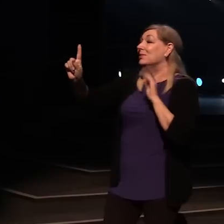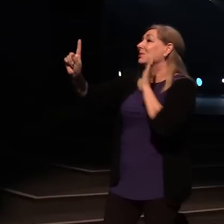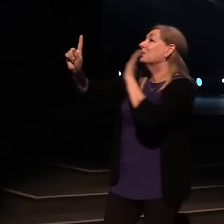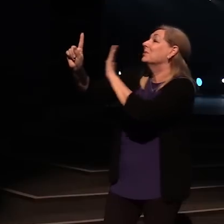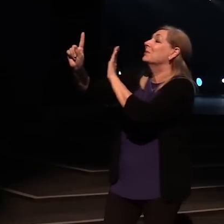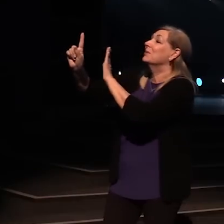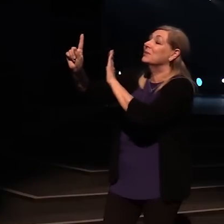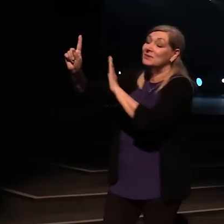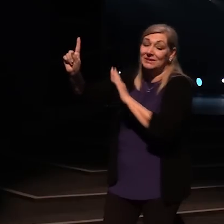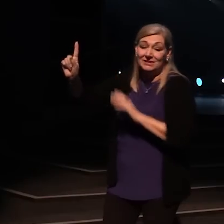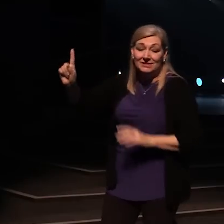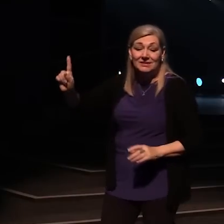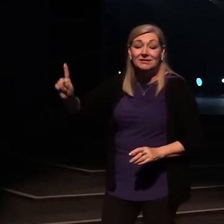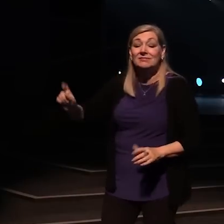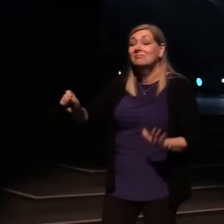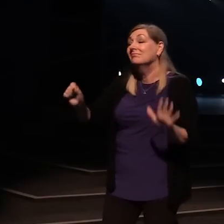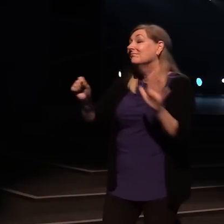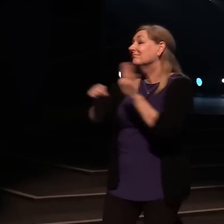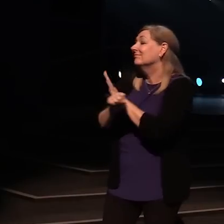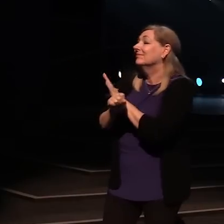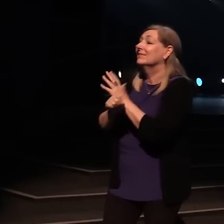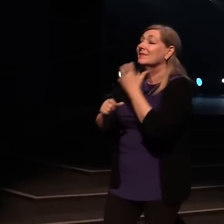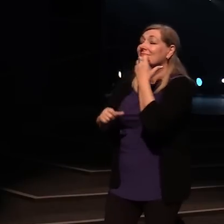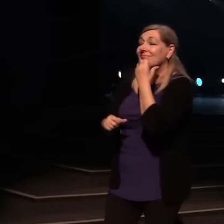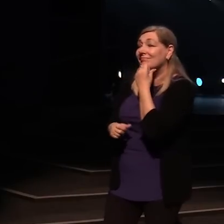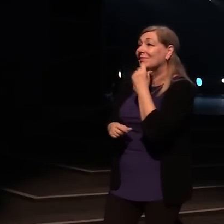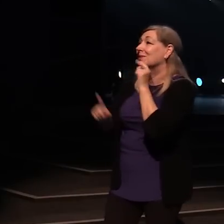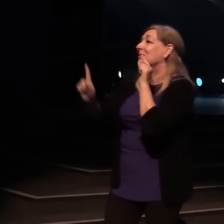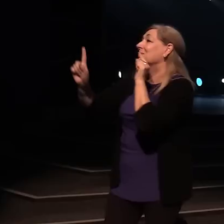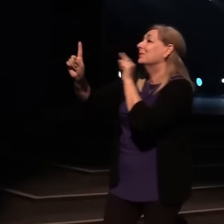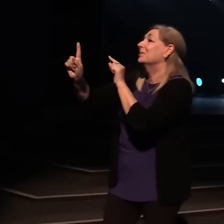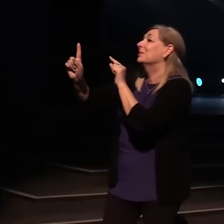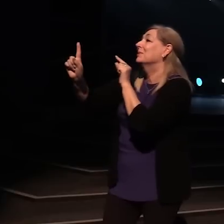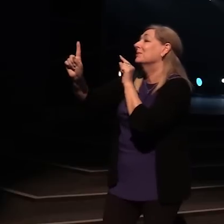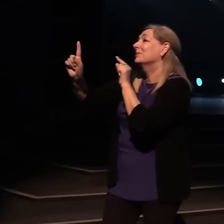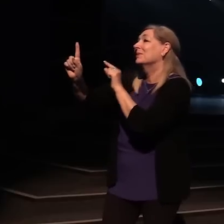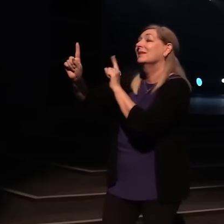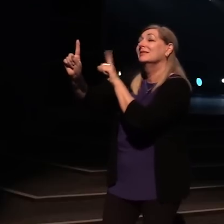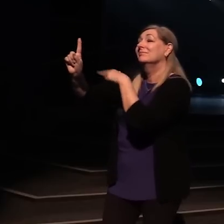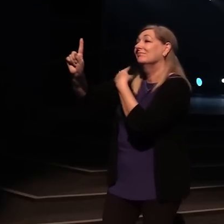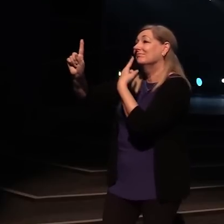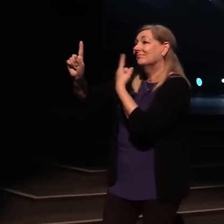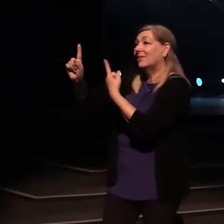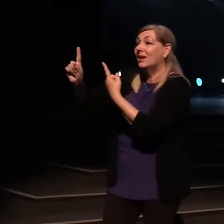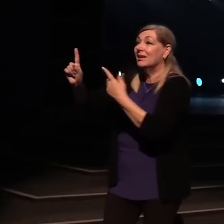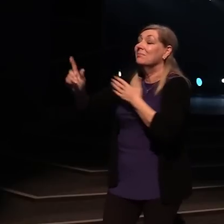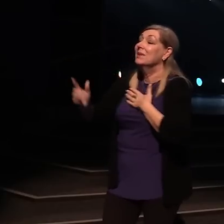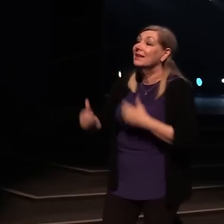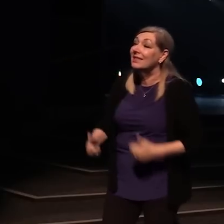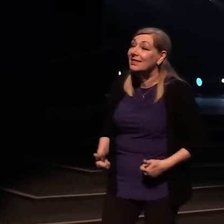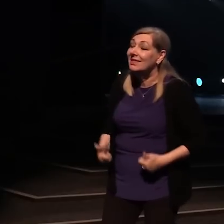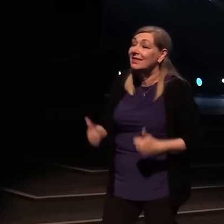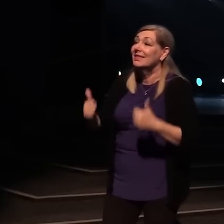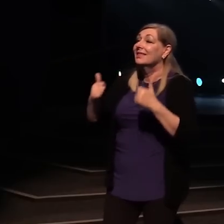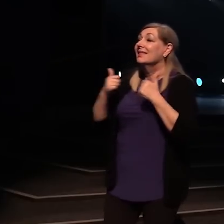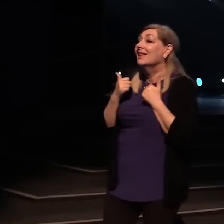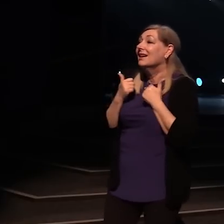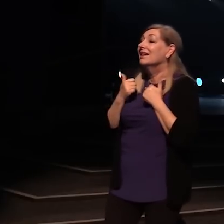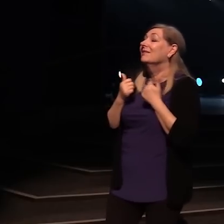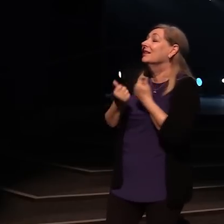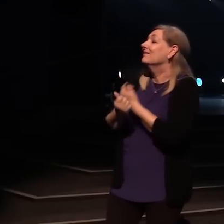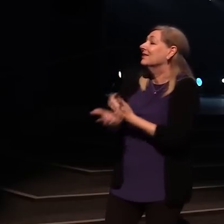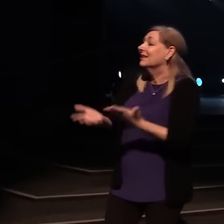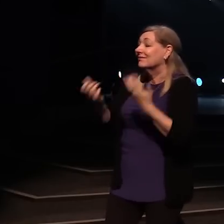adores you, Jesus My life, my